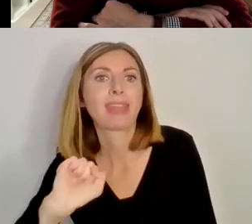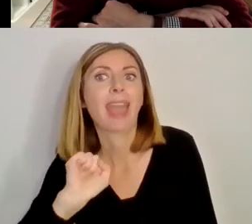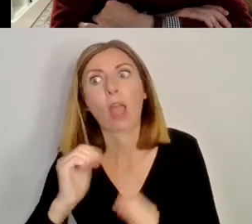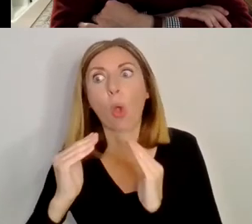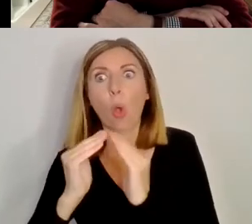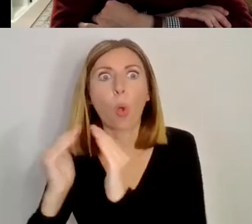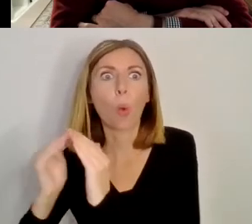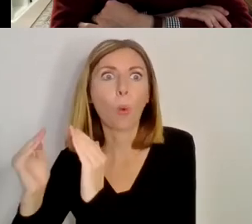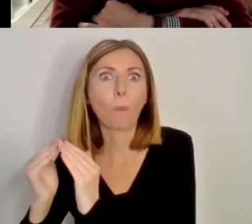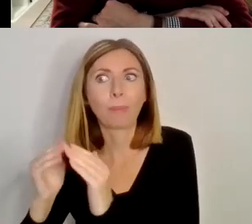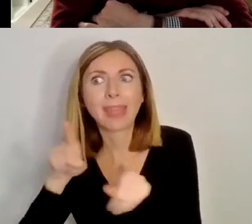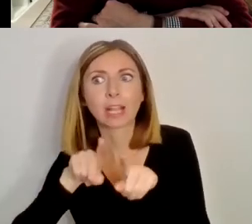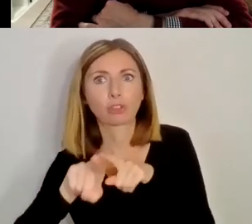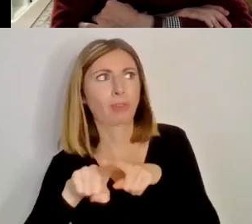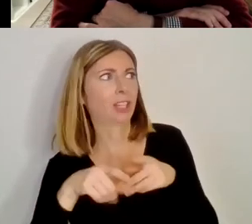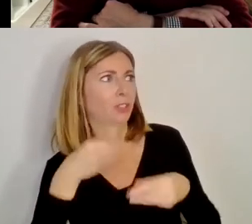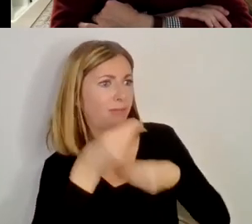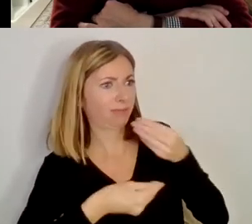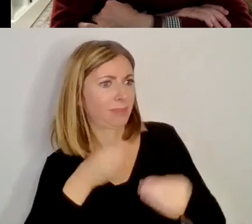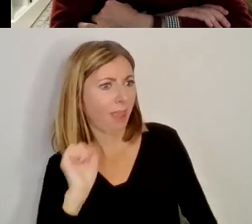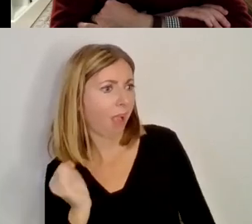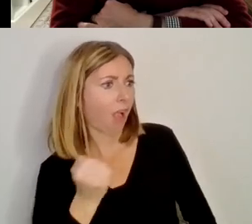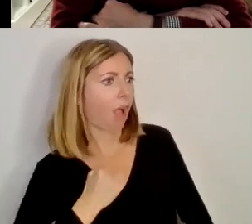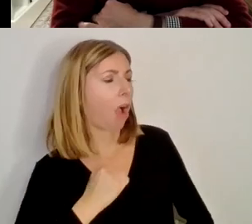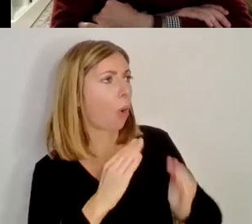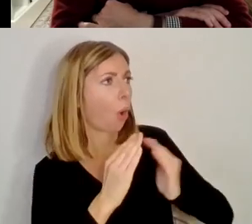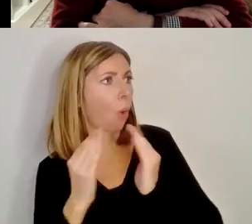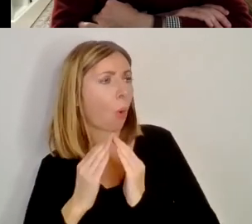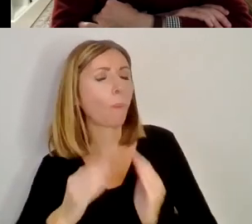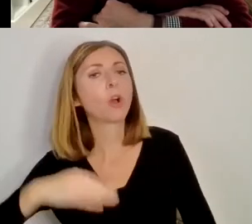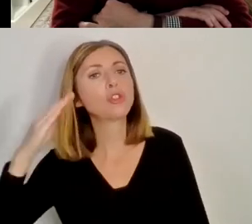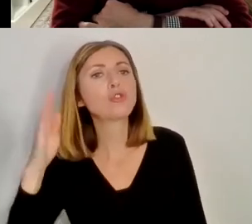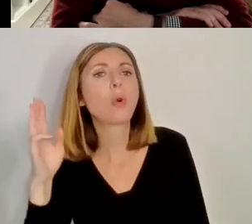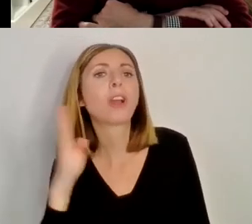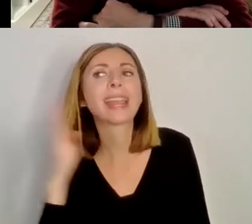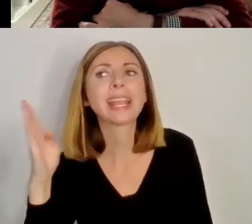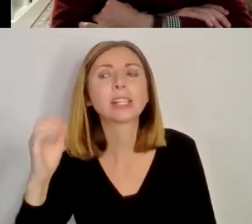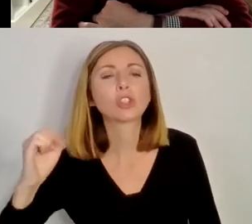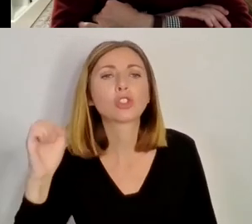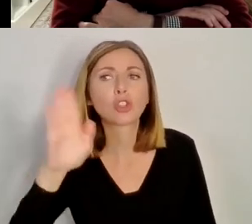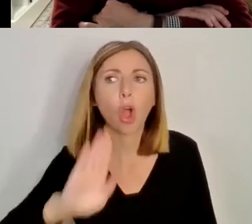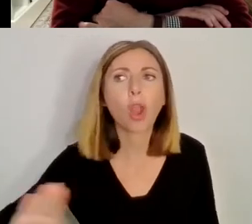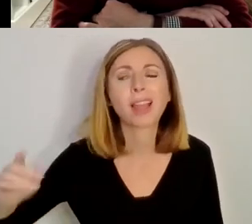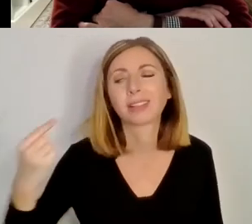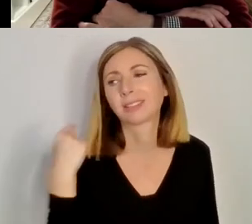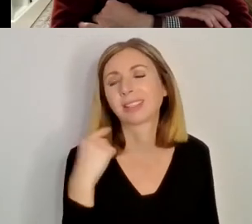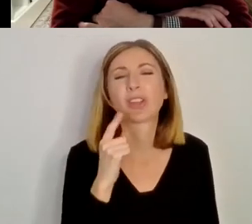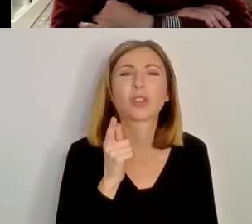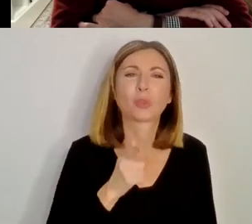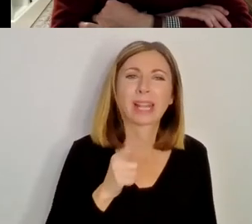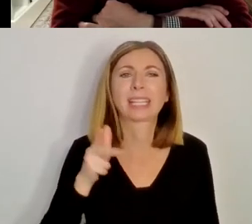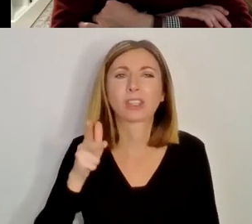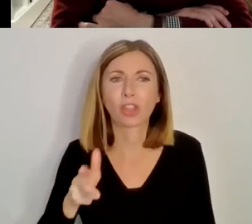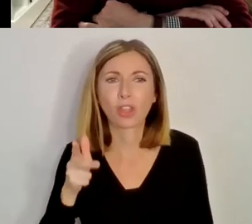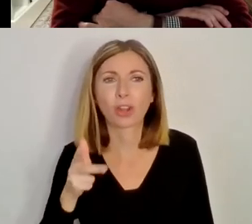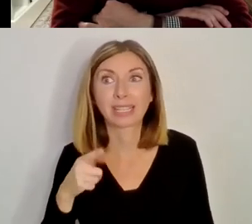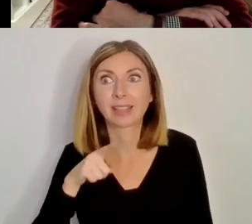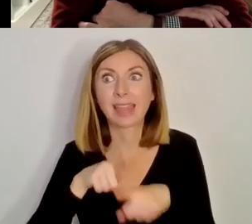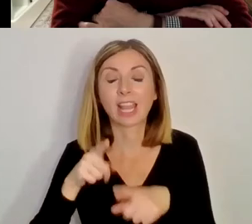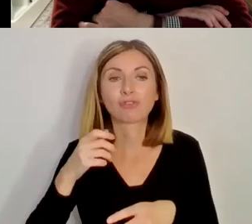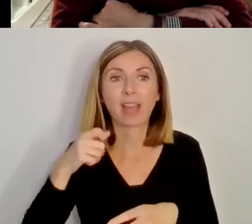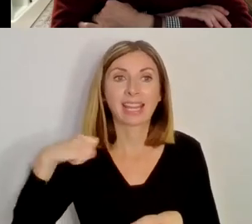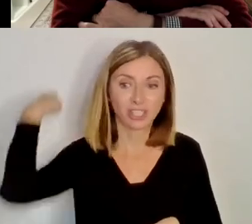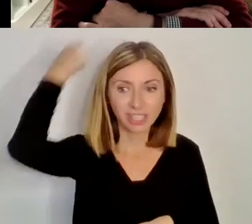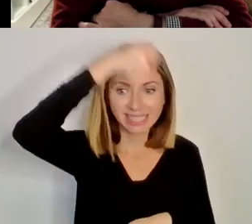their, um, property rights in the Northeast of Scotland in the 1120s, 1130s, uh, by, um, by tying themselves to,